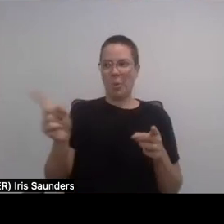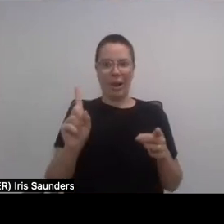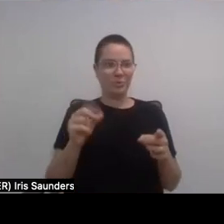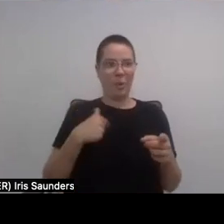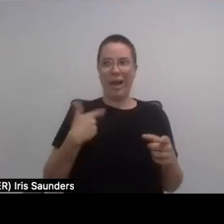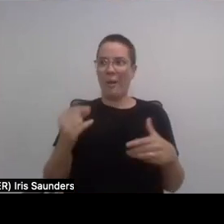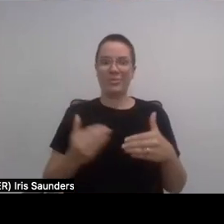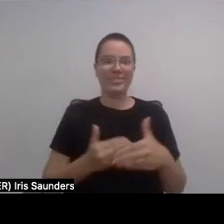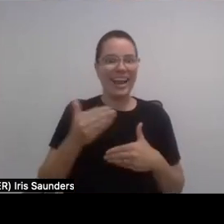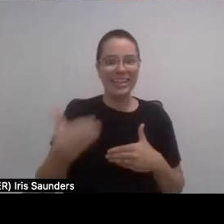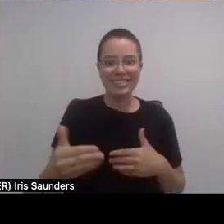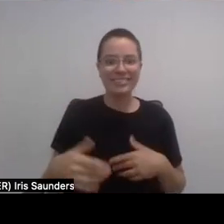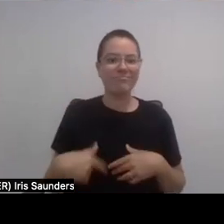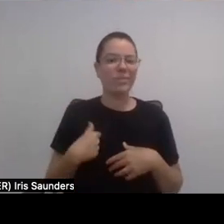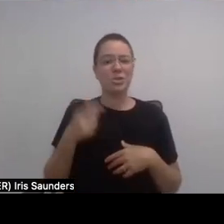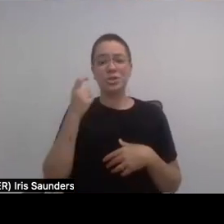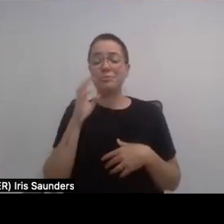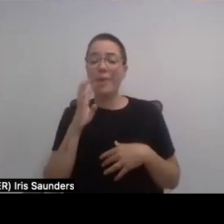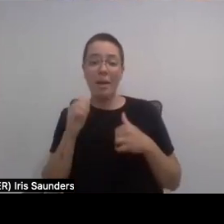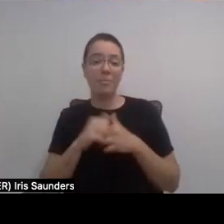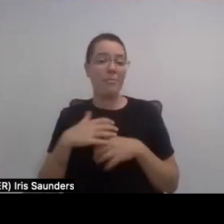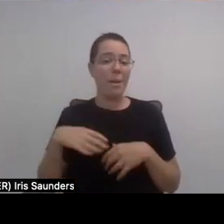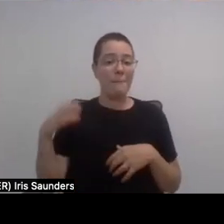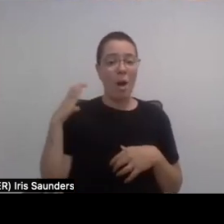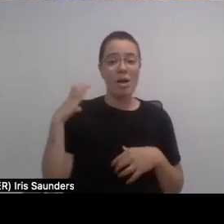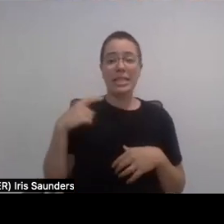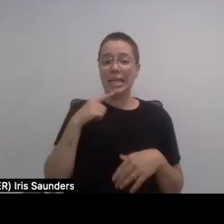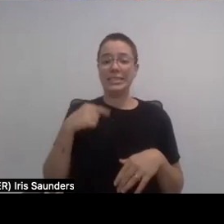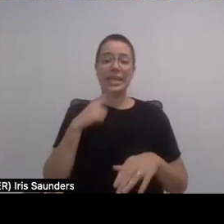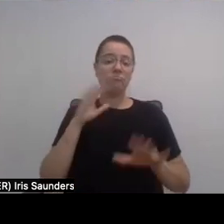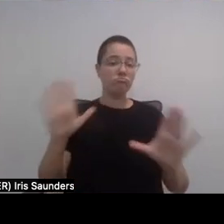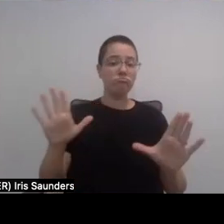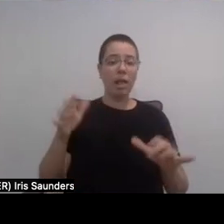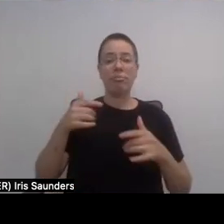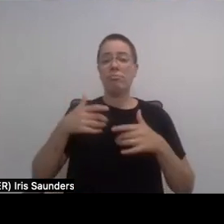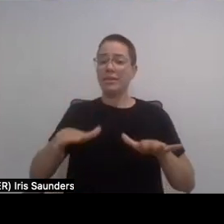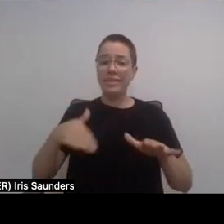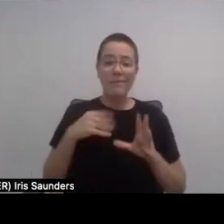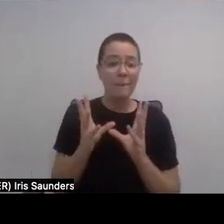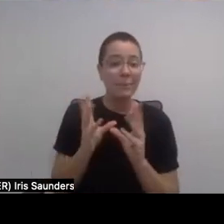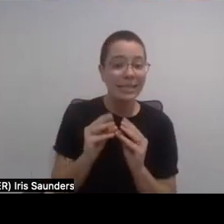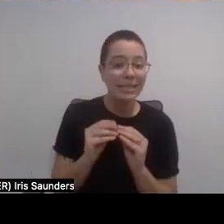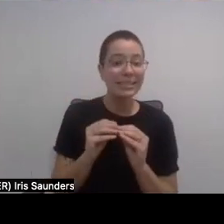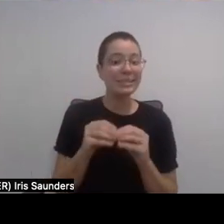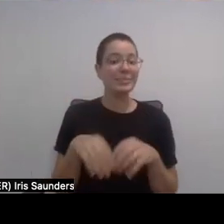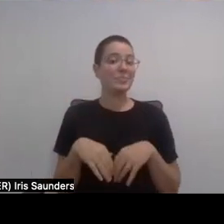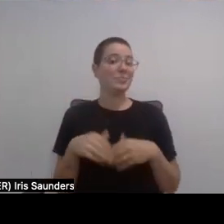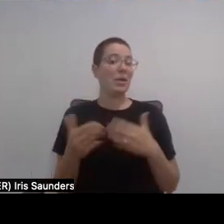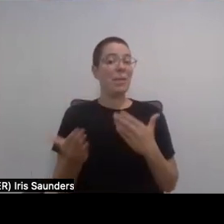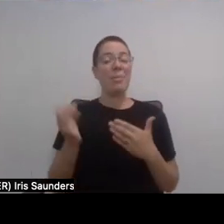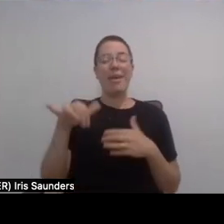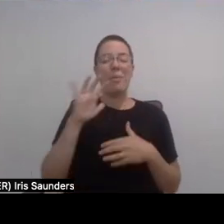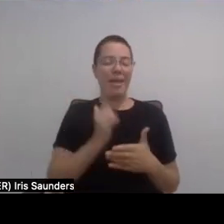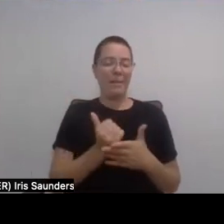talked to my boss, and I even said in the email, I'm like, let's set up a meeting, because maybe your input will help me, you know, make this difficult